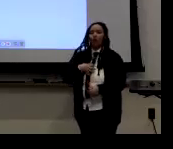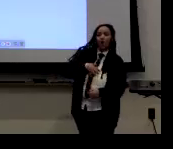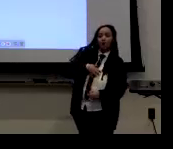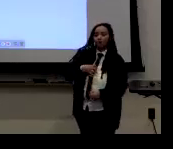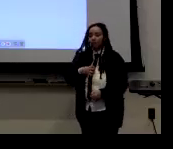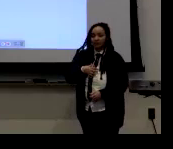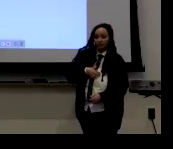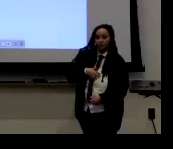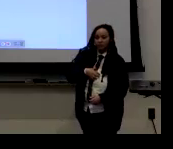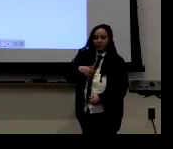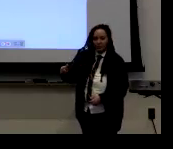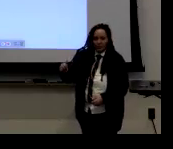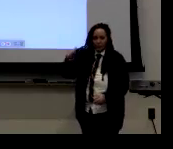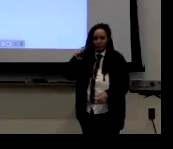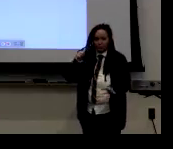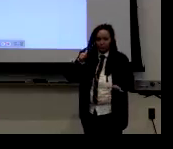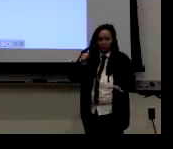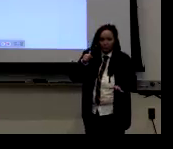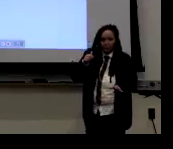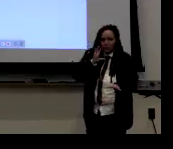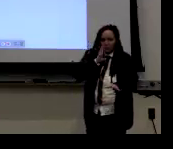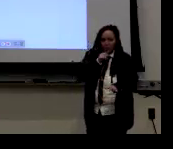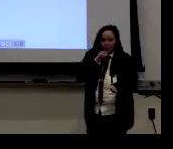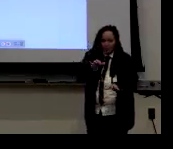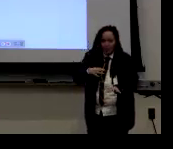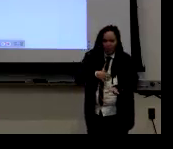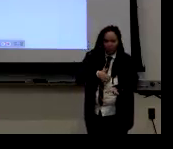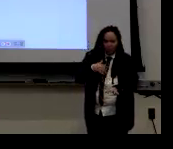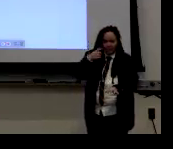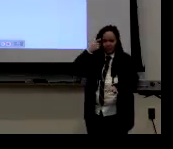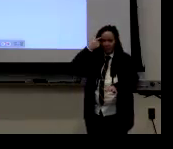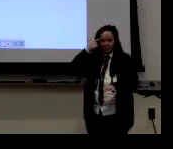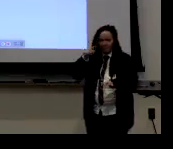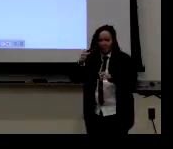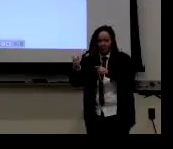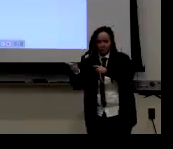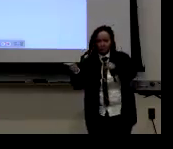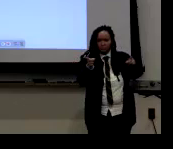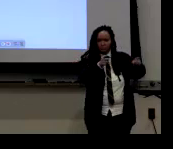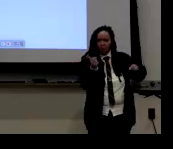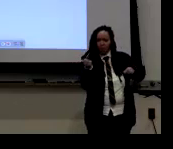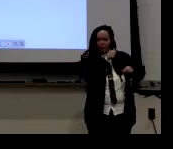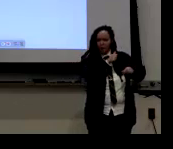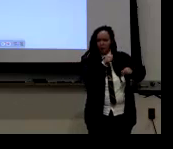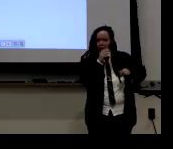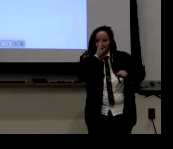Because they've refused to code switch. They wouldn't, they wouldn't do that.